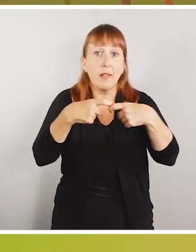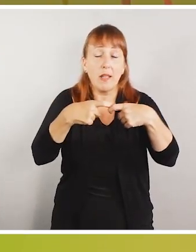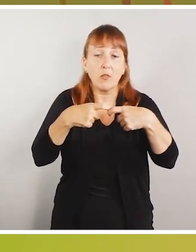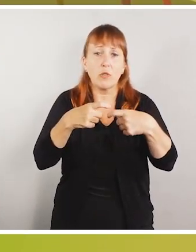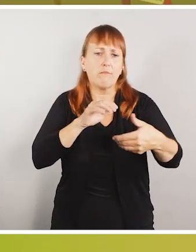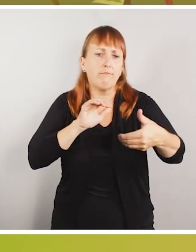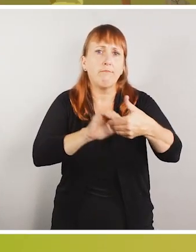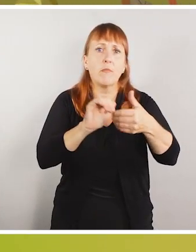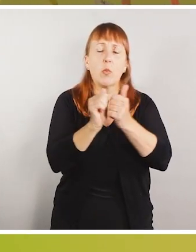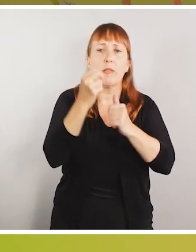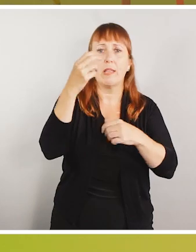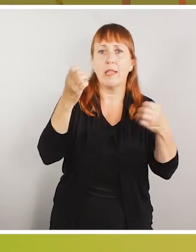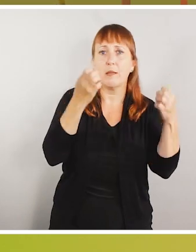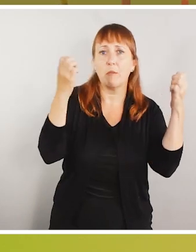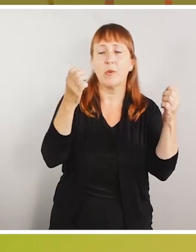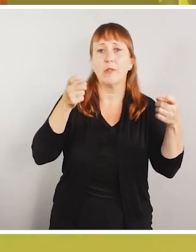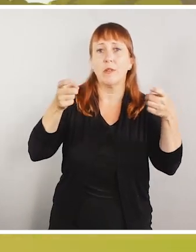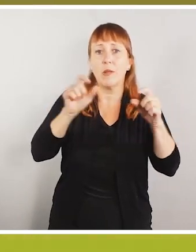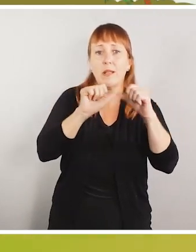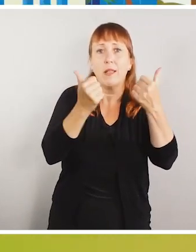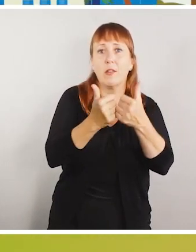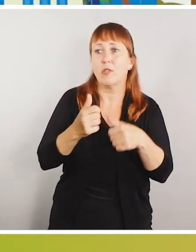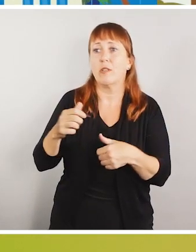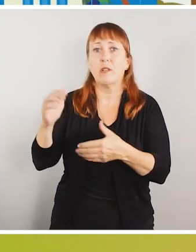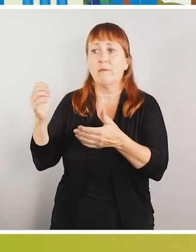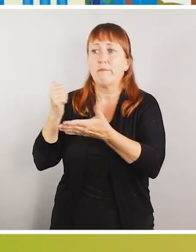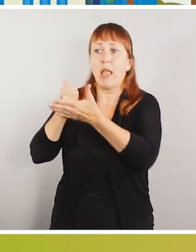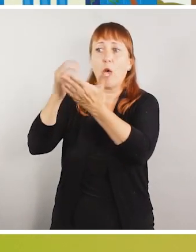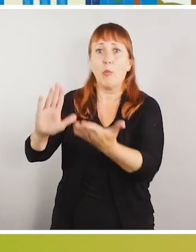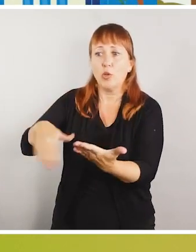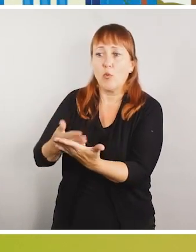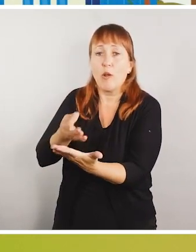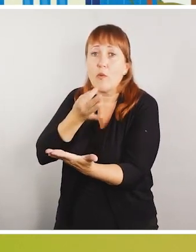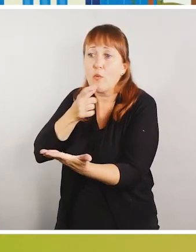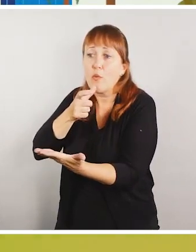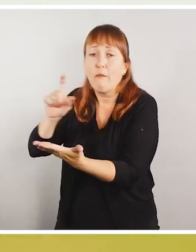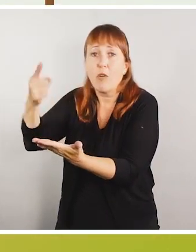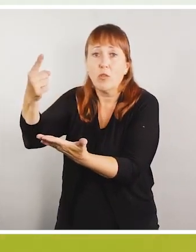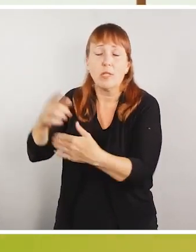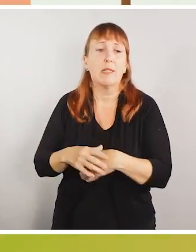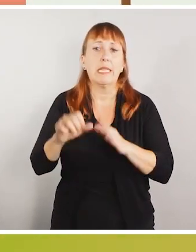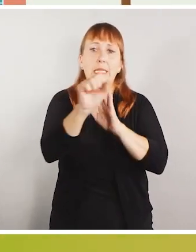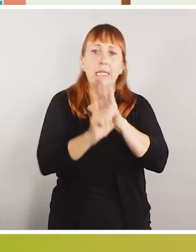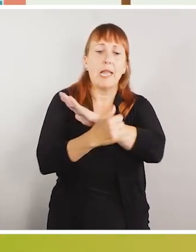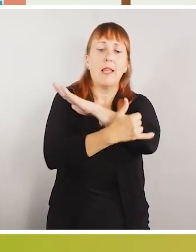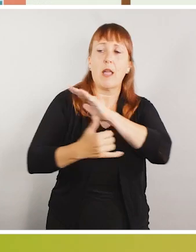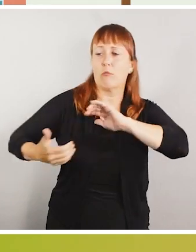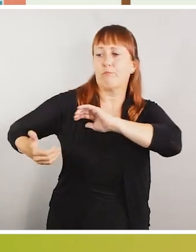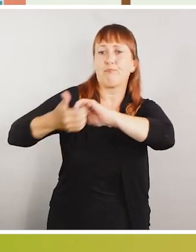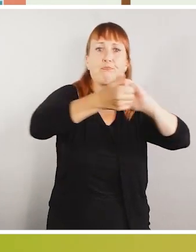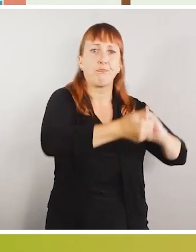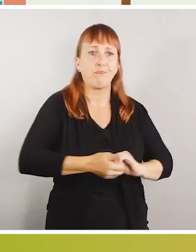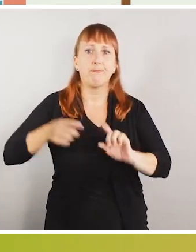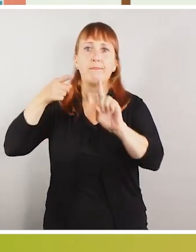is working with emergency management agencies, first responders, and state and county officials to